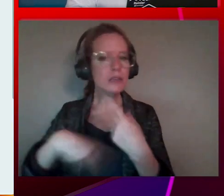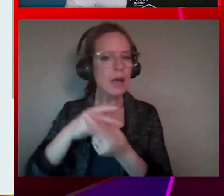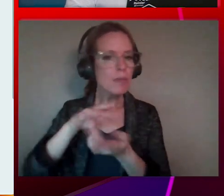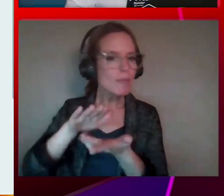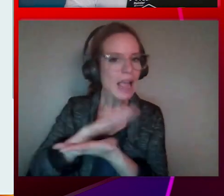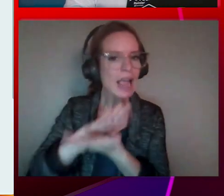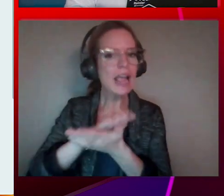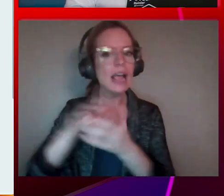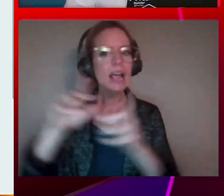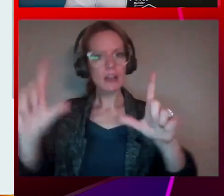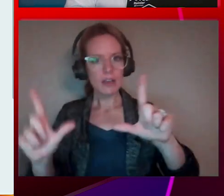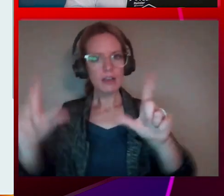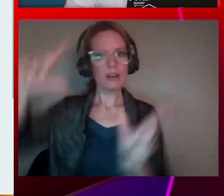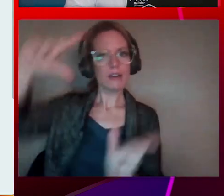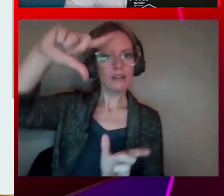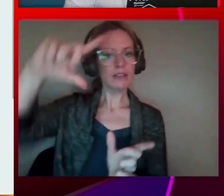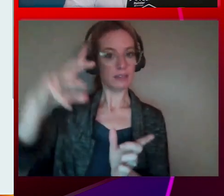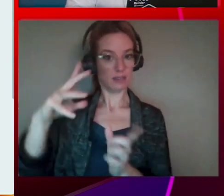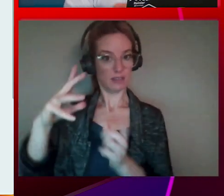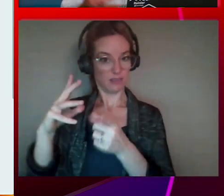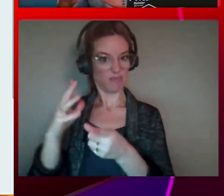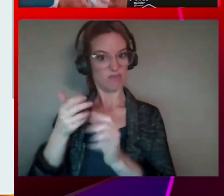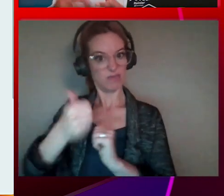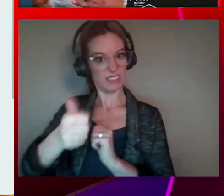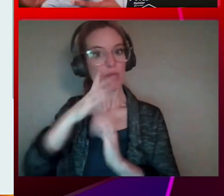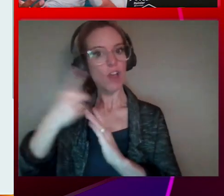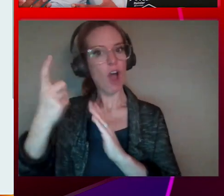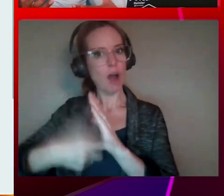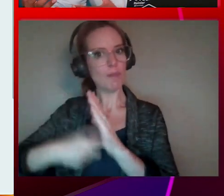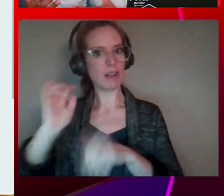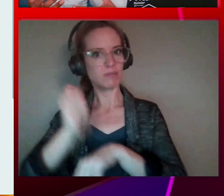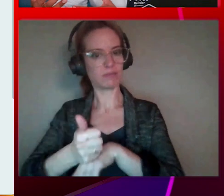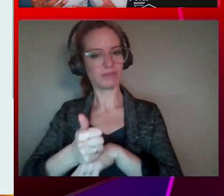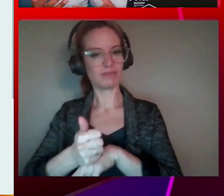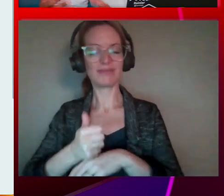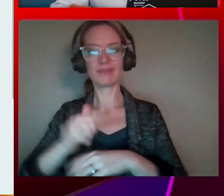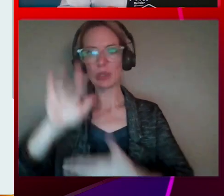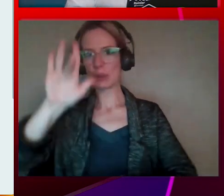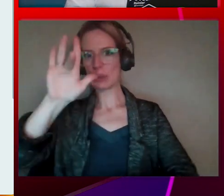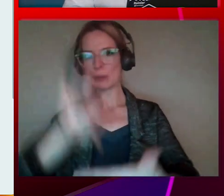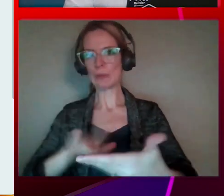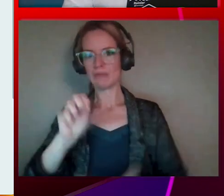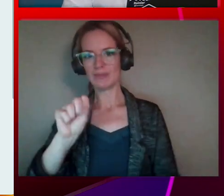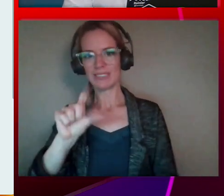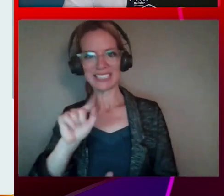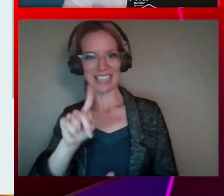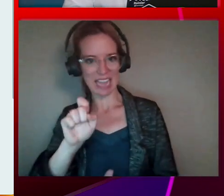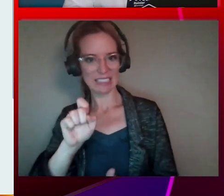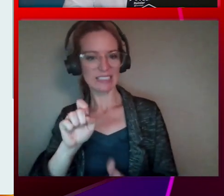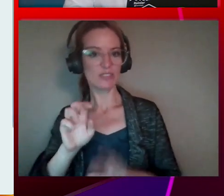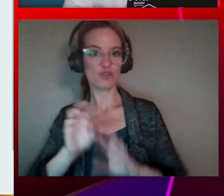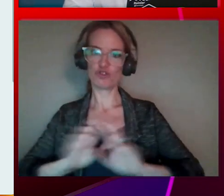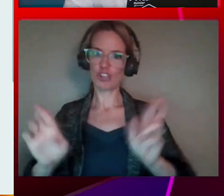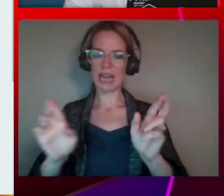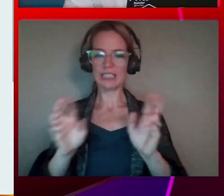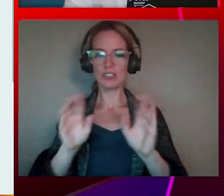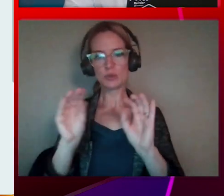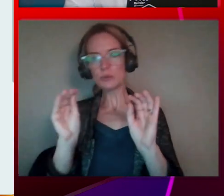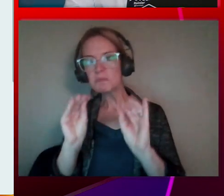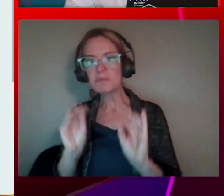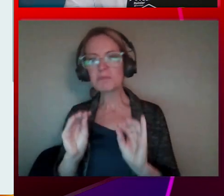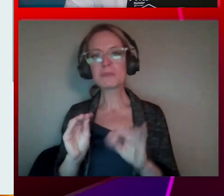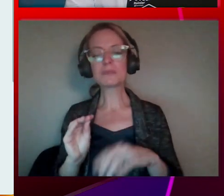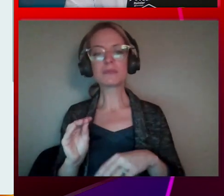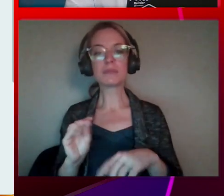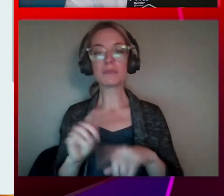it conforms to that, right? So this is kind of like a blank slate for you to start from. But you're able to kind of leverage